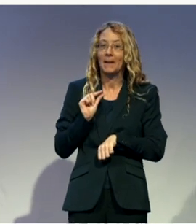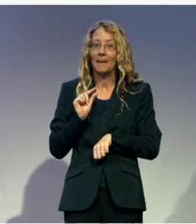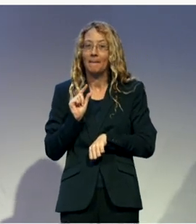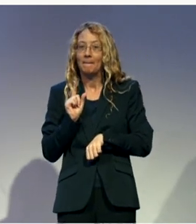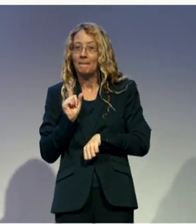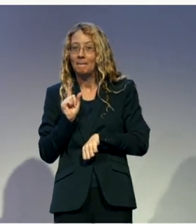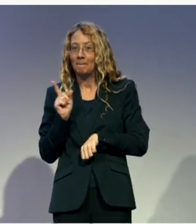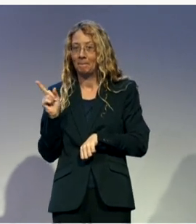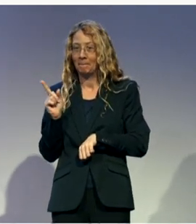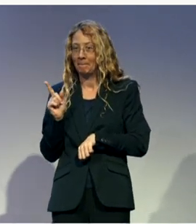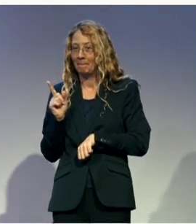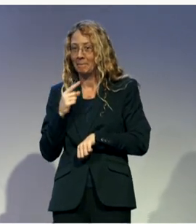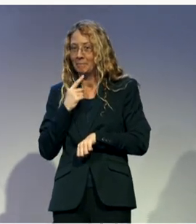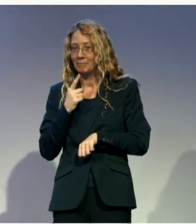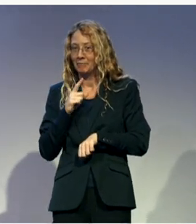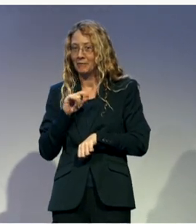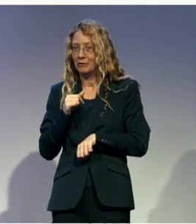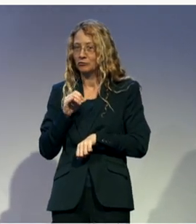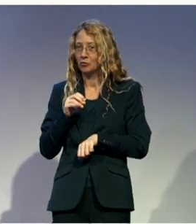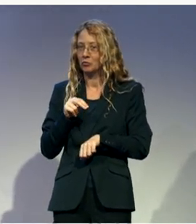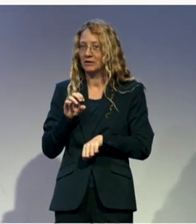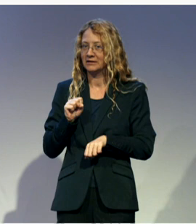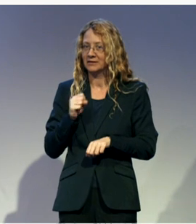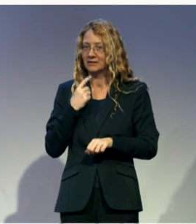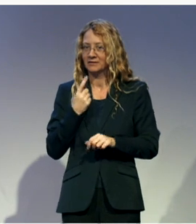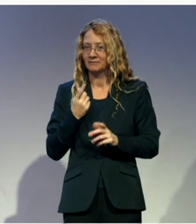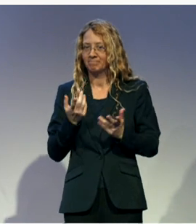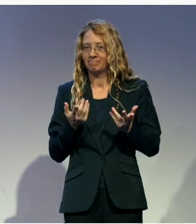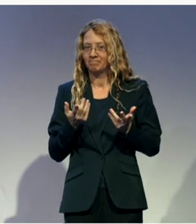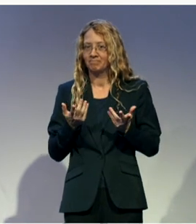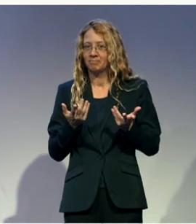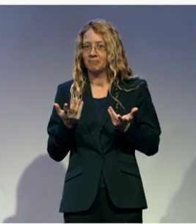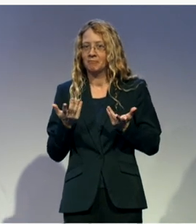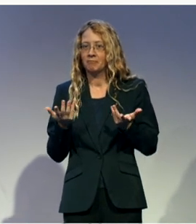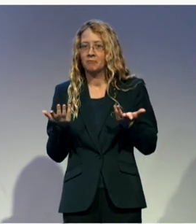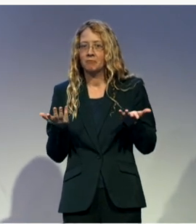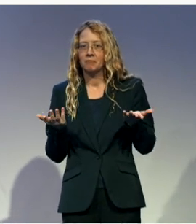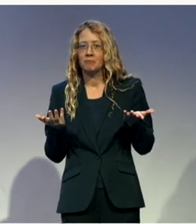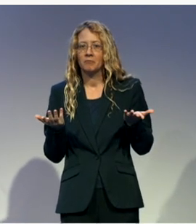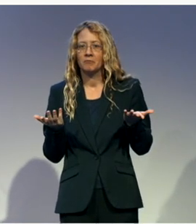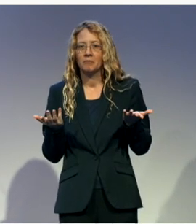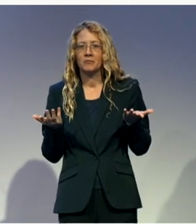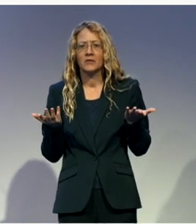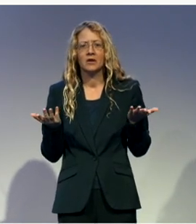what role does funding play in your ability to do what you want to do?